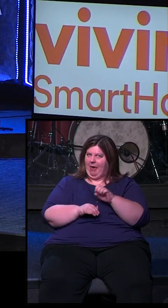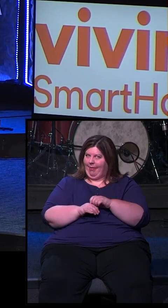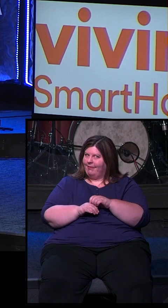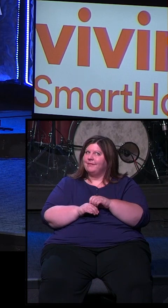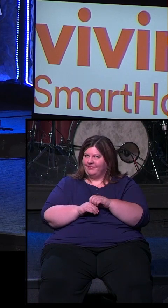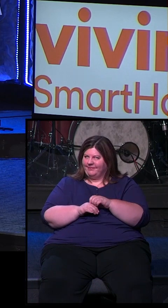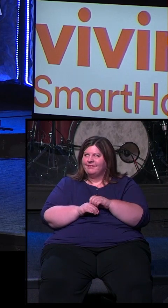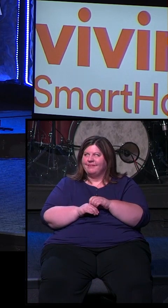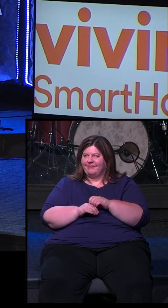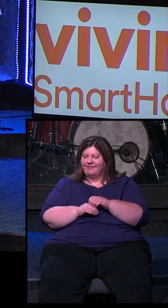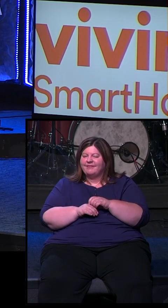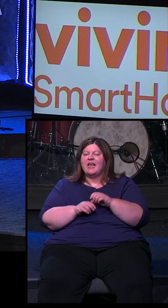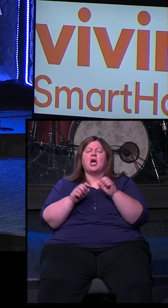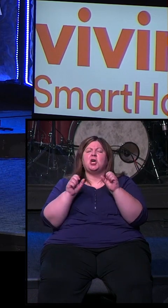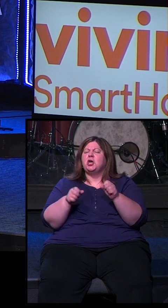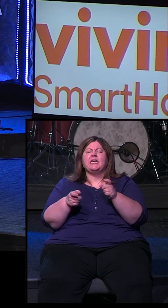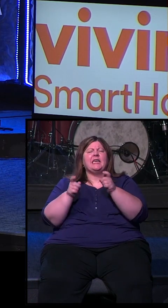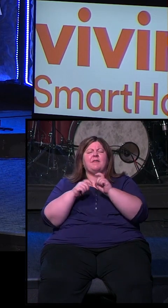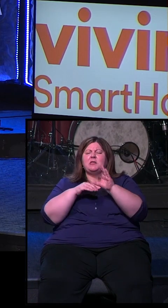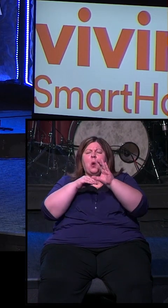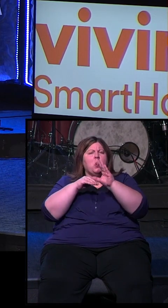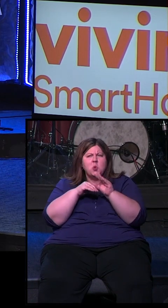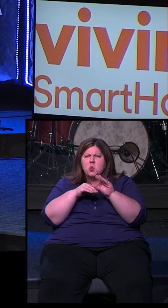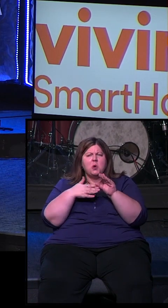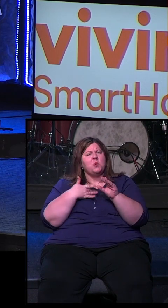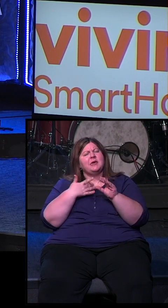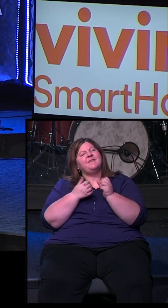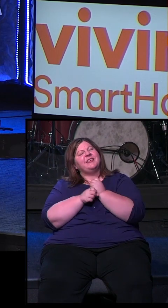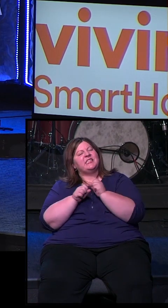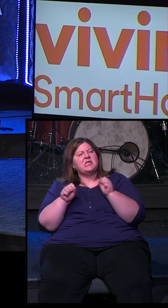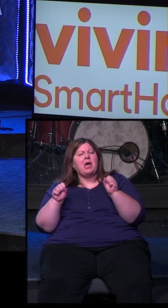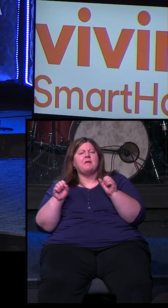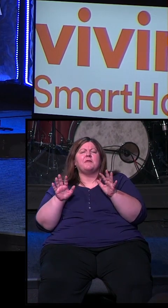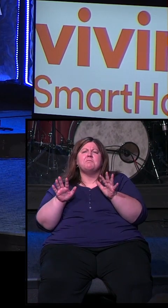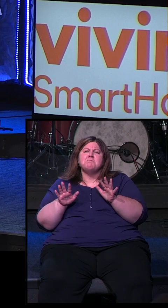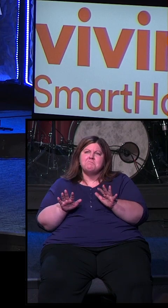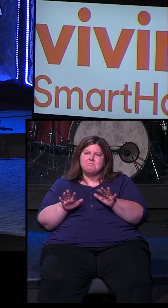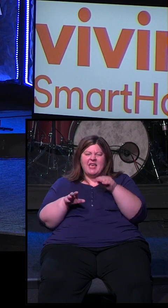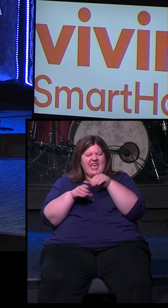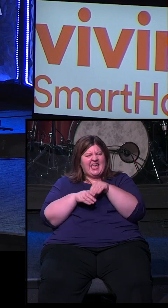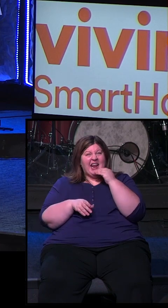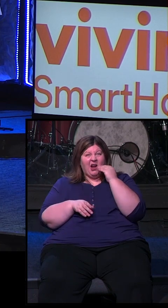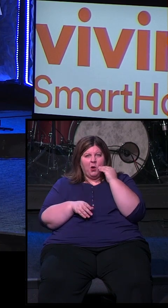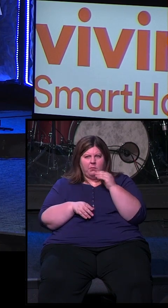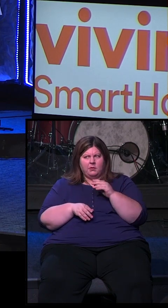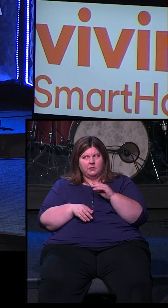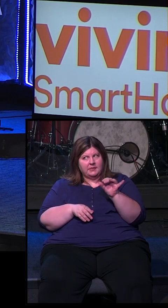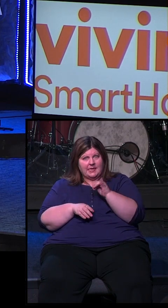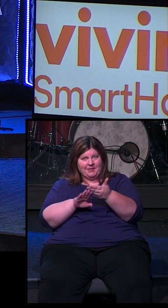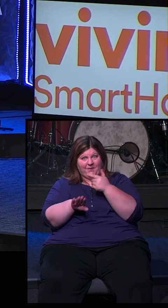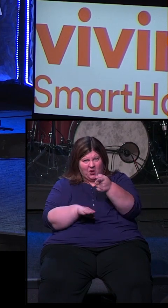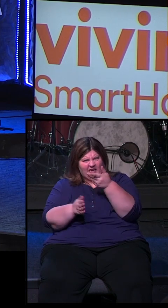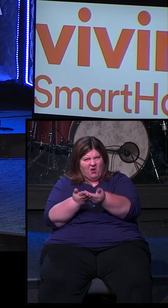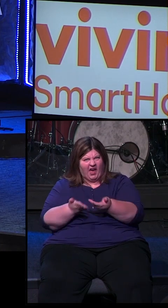deal that he could give us so that we could feel safe again in our home, you know, like we did before he came to our door.